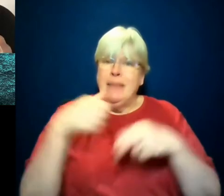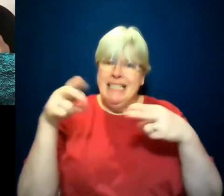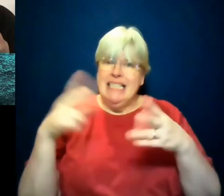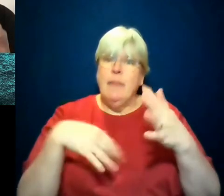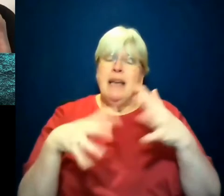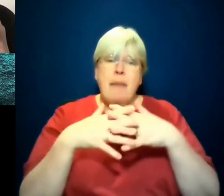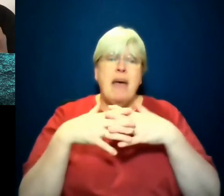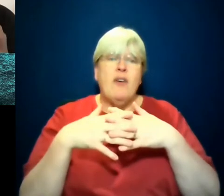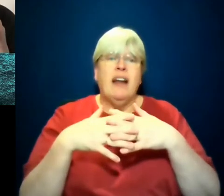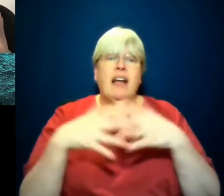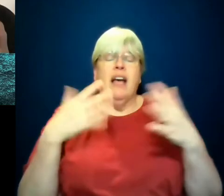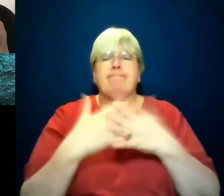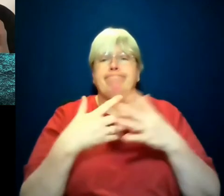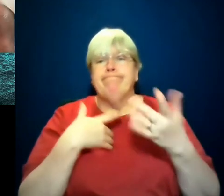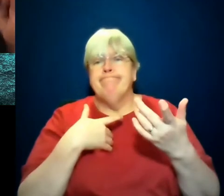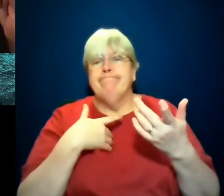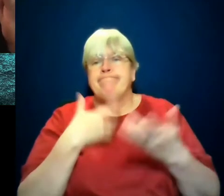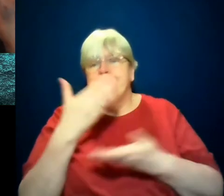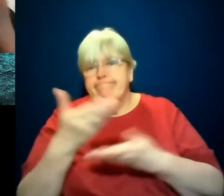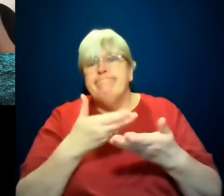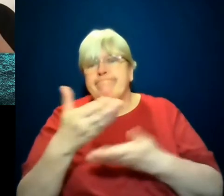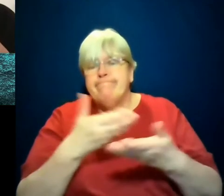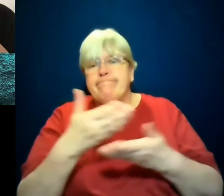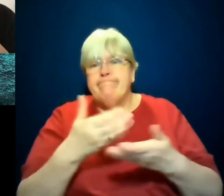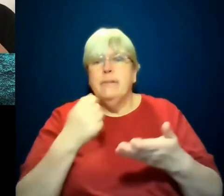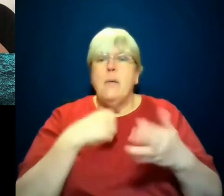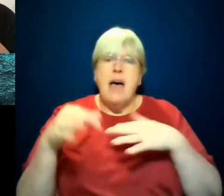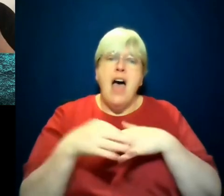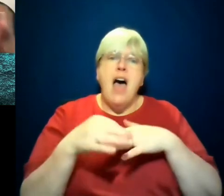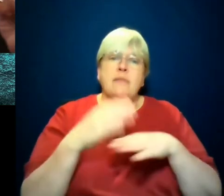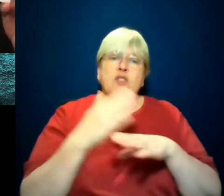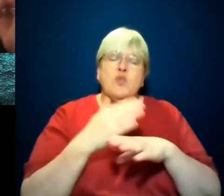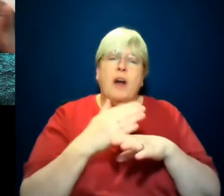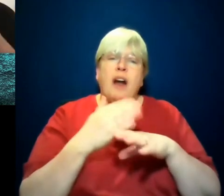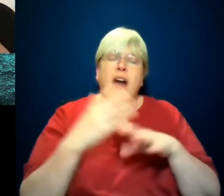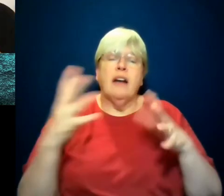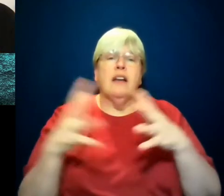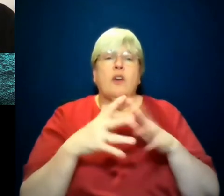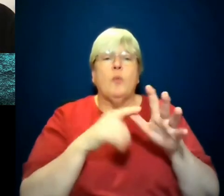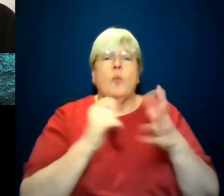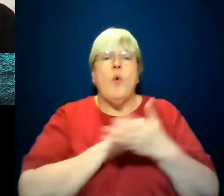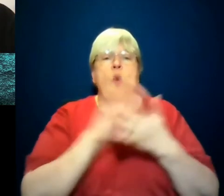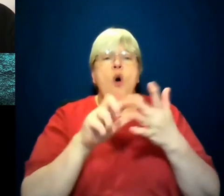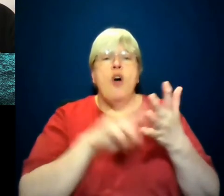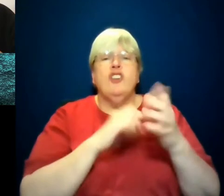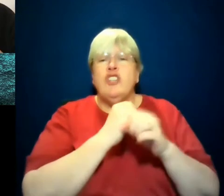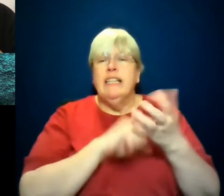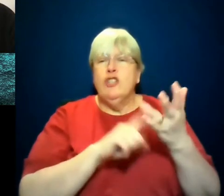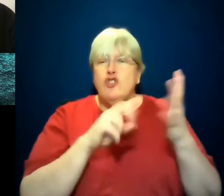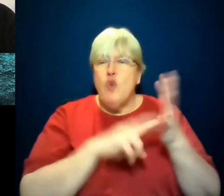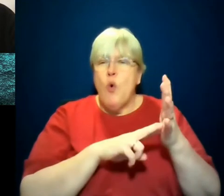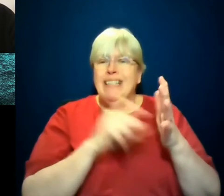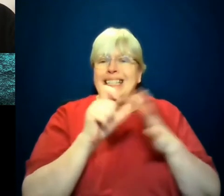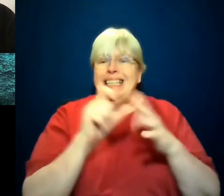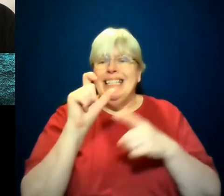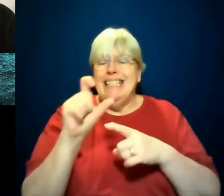my husband's work, how laws that get created in Washington, DC, or laws that get created in Sacramento, which is the